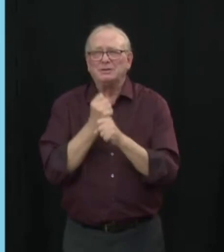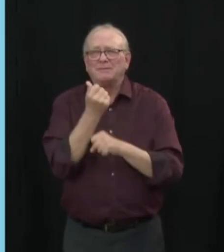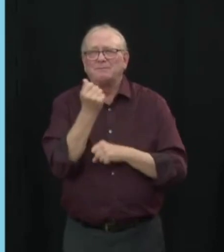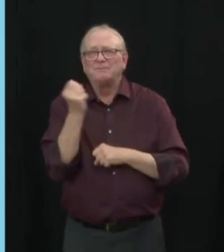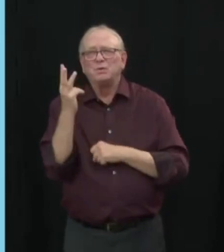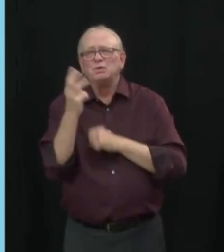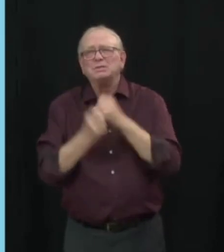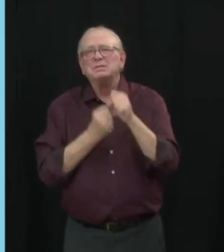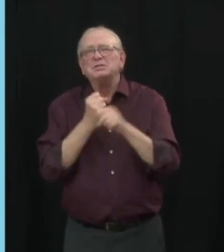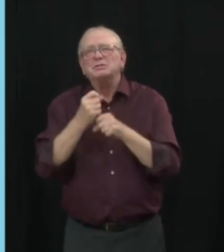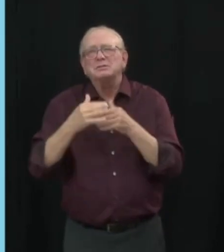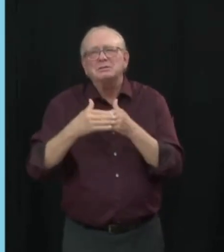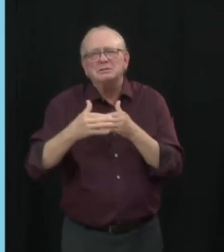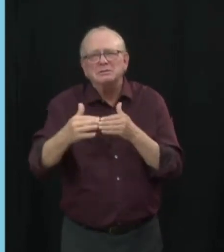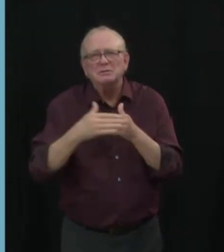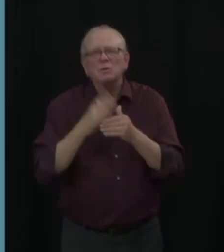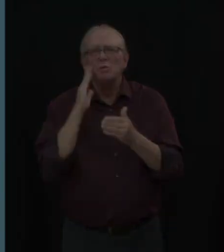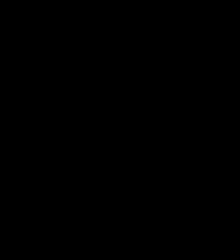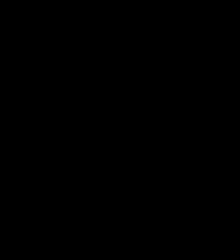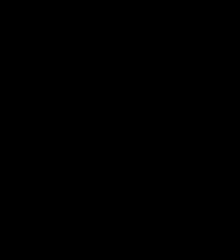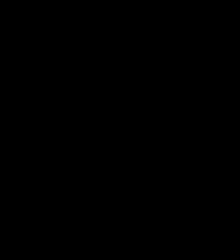as we recruit and train more staff.